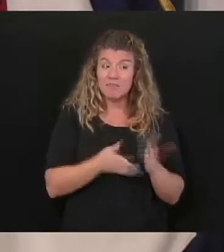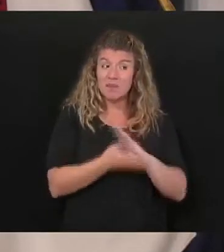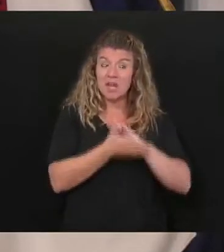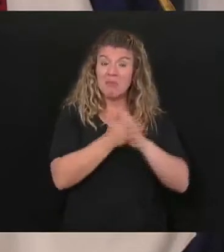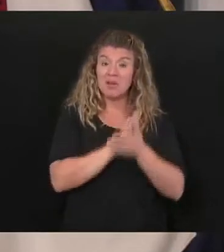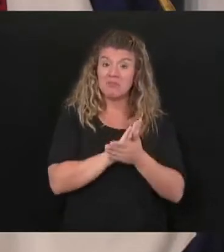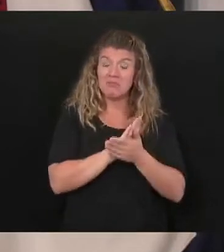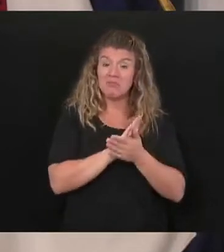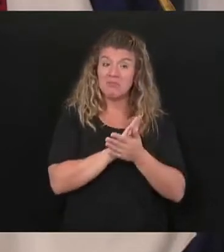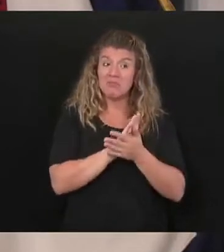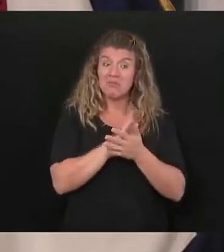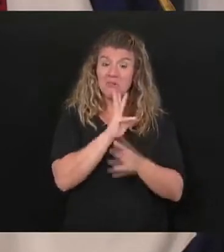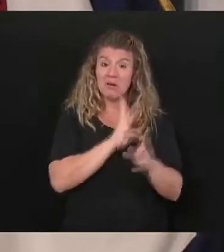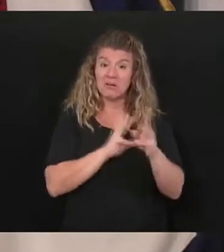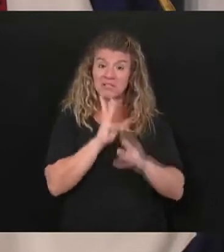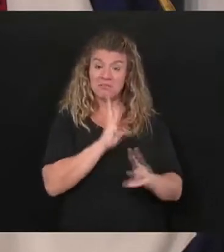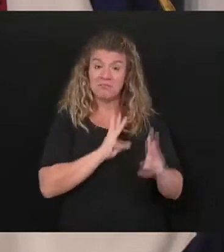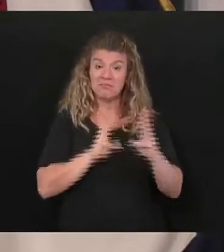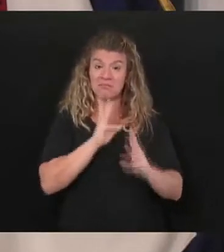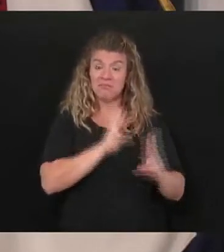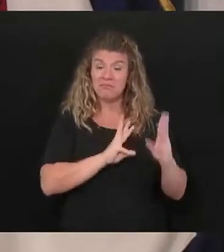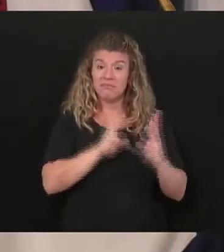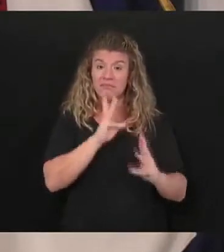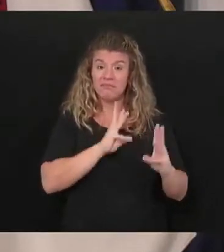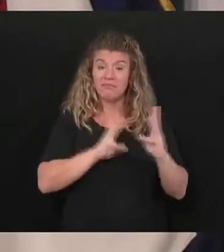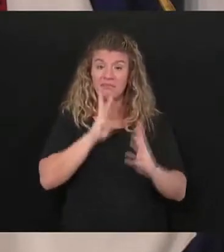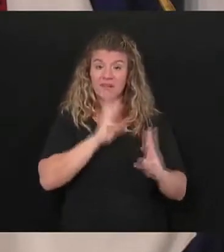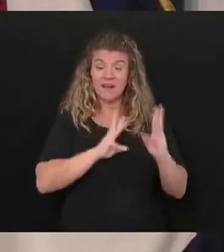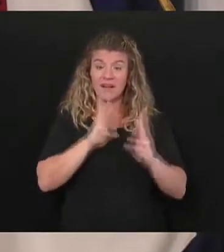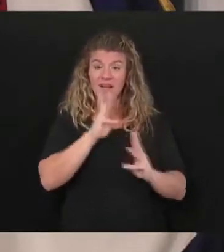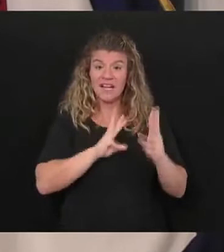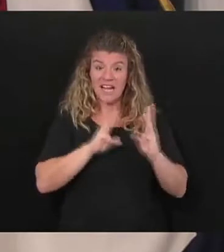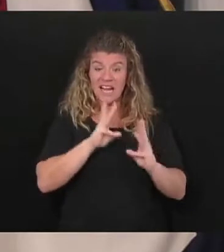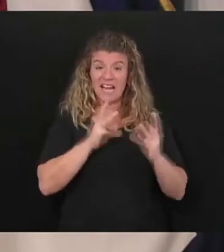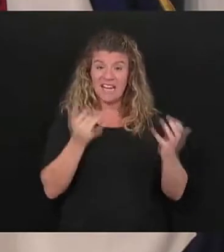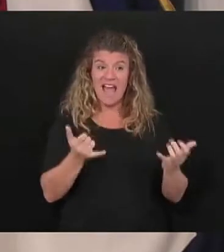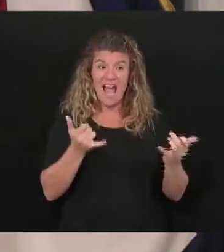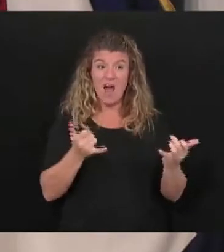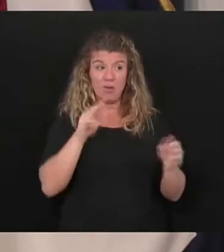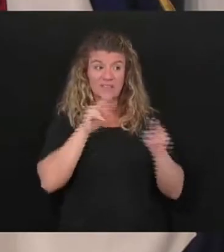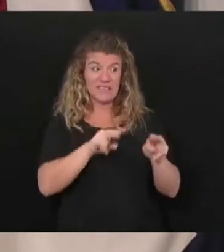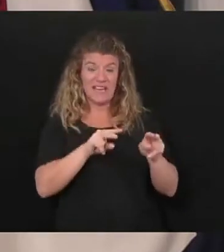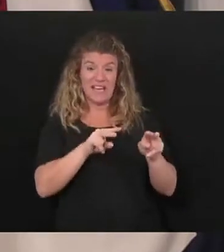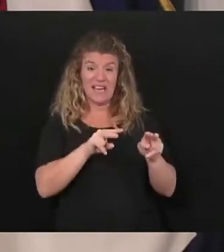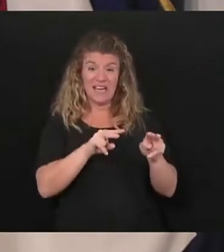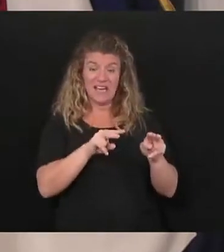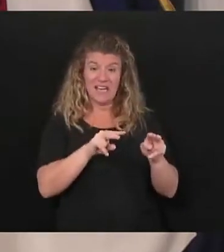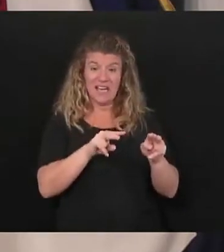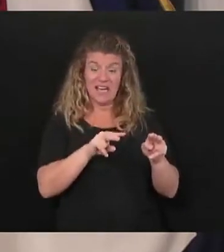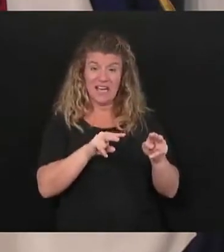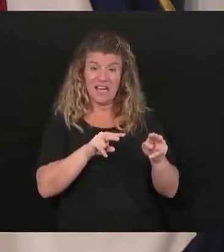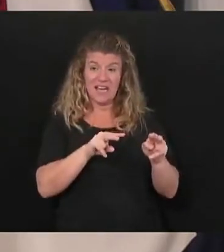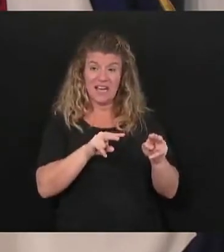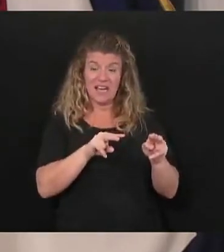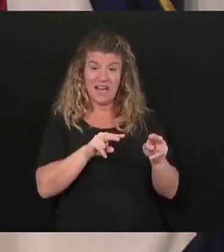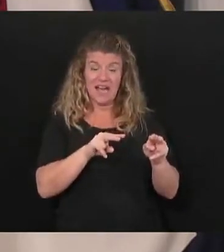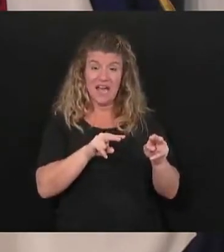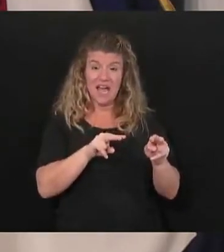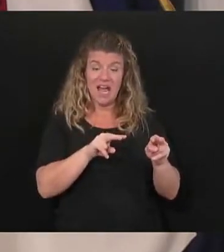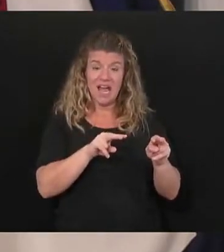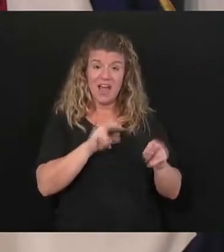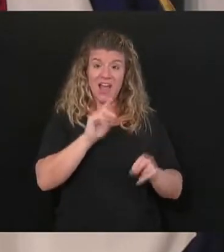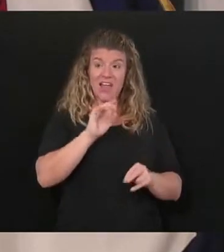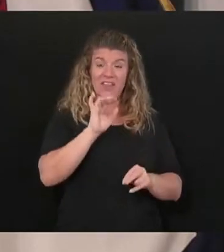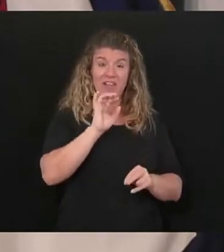to all those that a percentage of the younger people that didn't seem to have a whole lot of